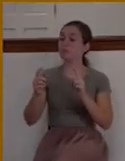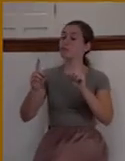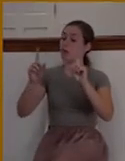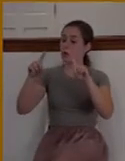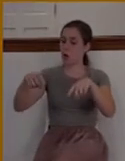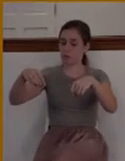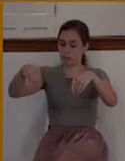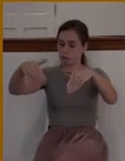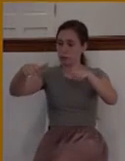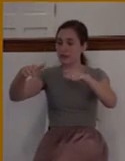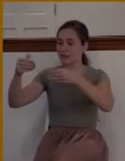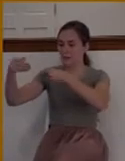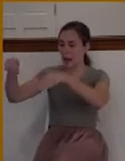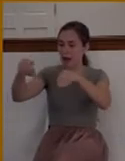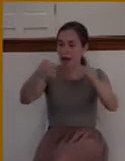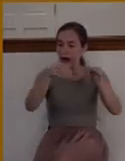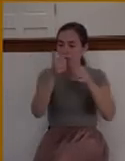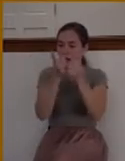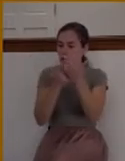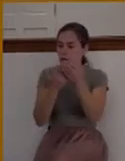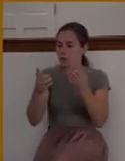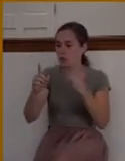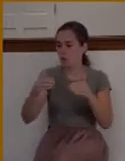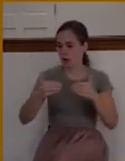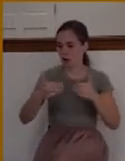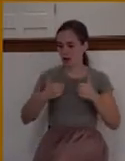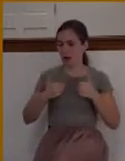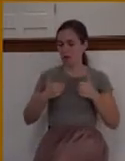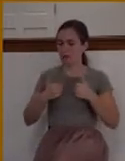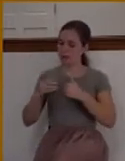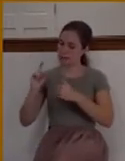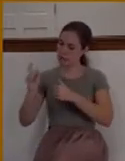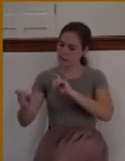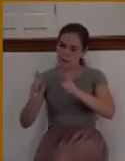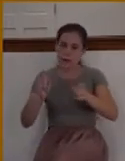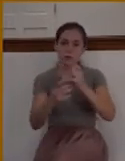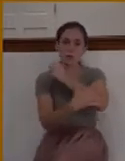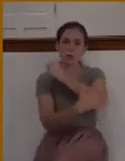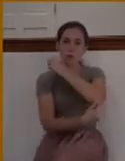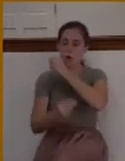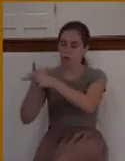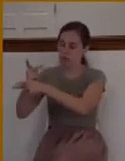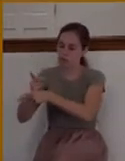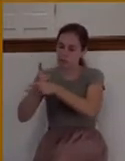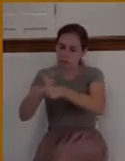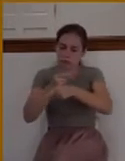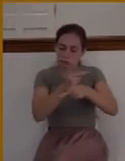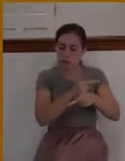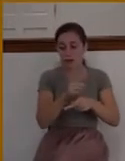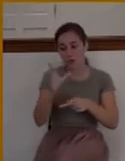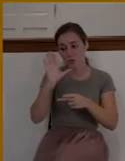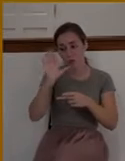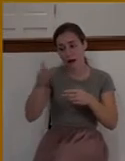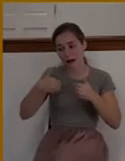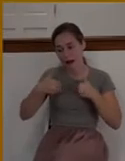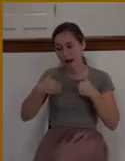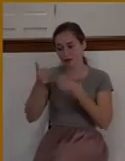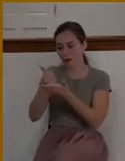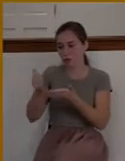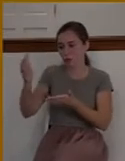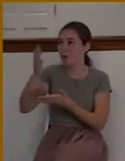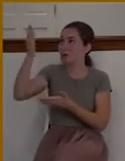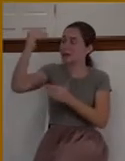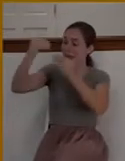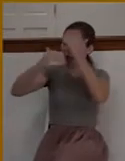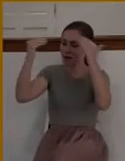give it to the poor, and thou shalt have treasure in heaven, and come and take up the cross and follow me. And Jesus basically says,